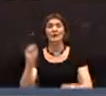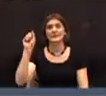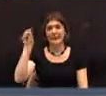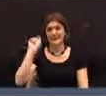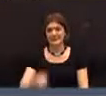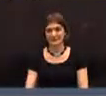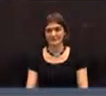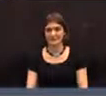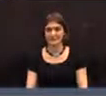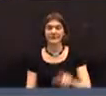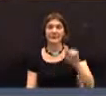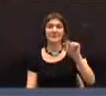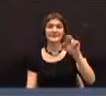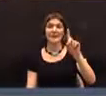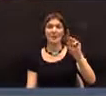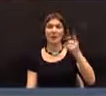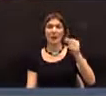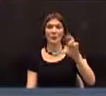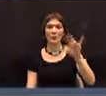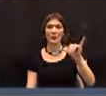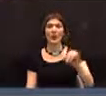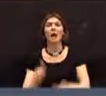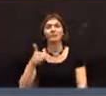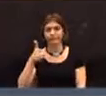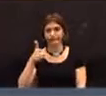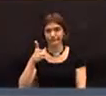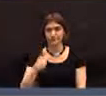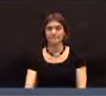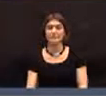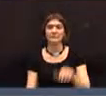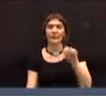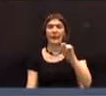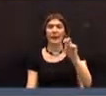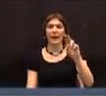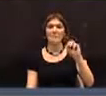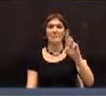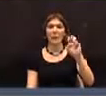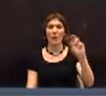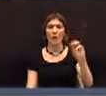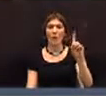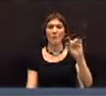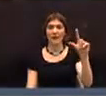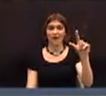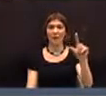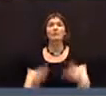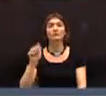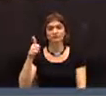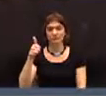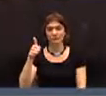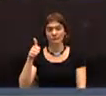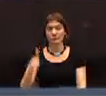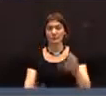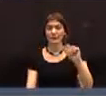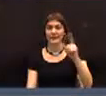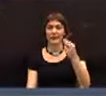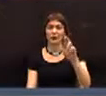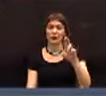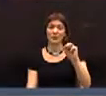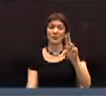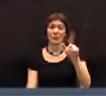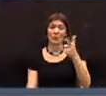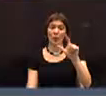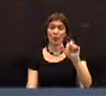Yes. Roger Ted Montgomery. Yay. Ann Moore Odell. Yes. Alexander Mueller.